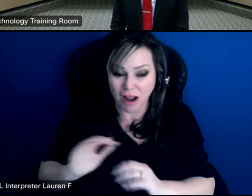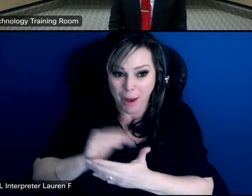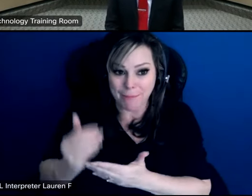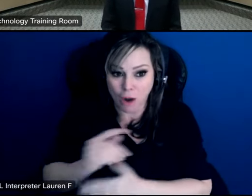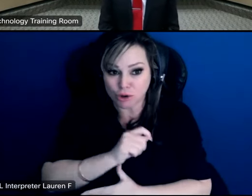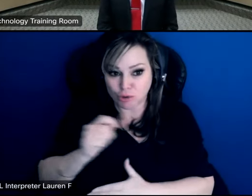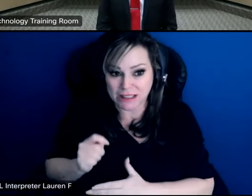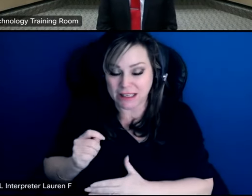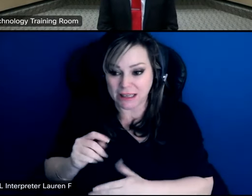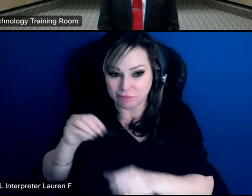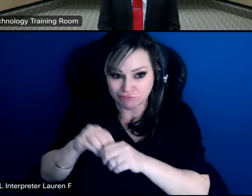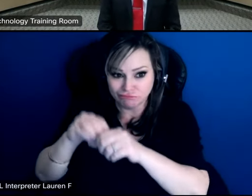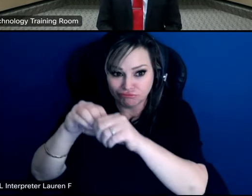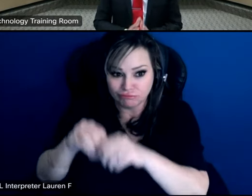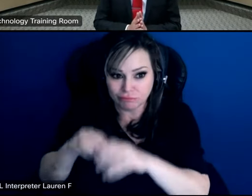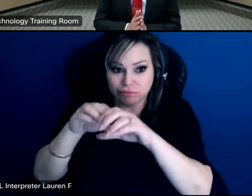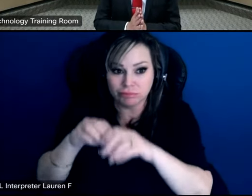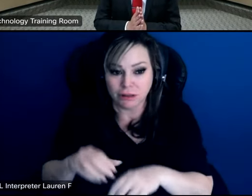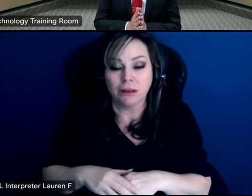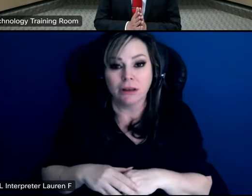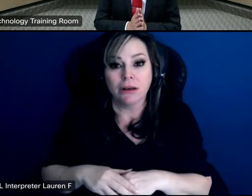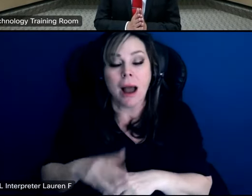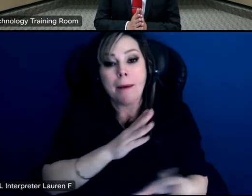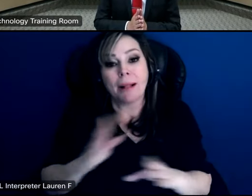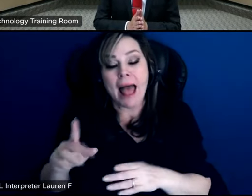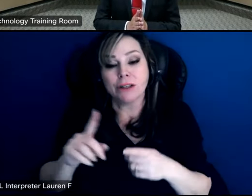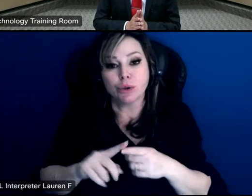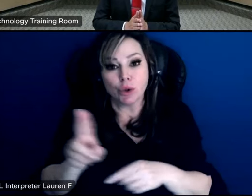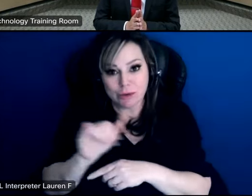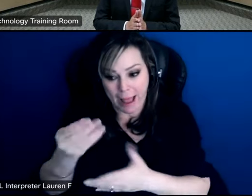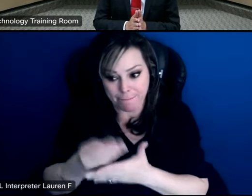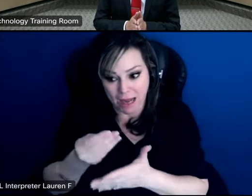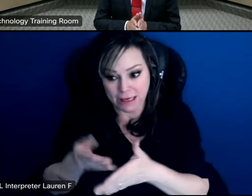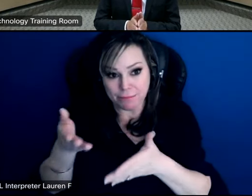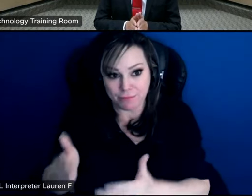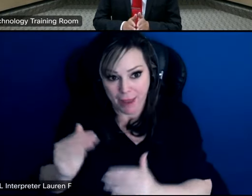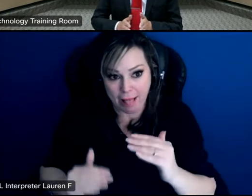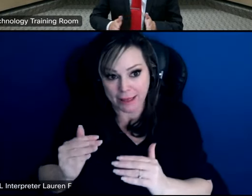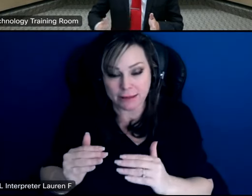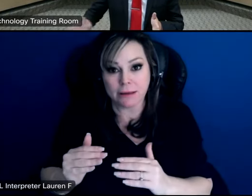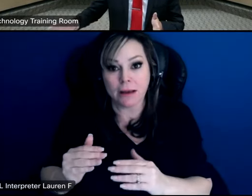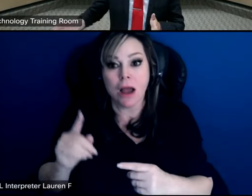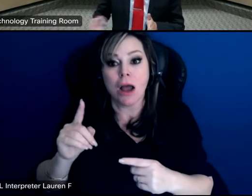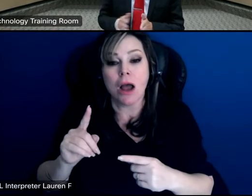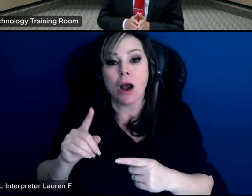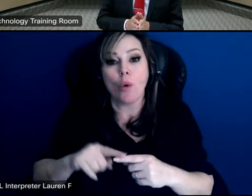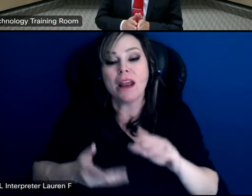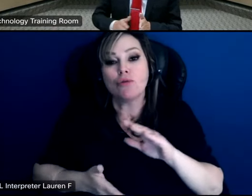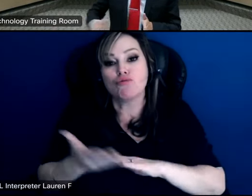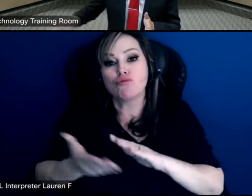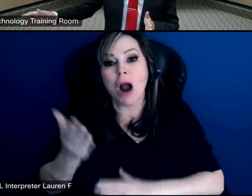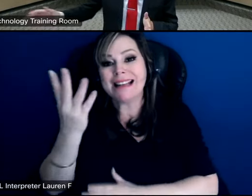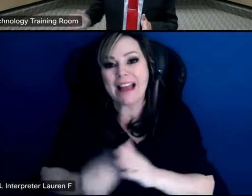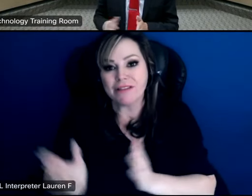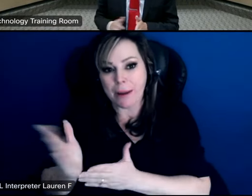trustees have built up over time so yes our plan is to use that fund balance run deficit budgets to be able